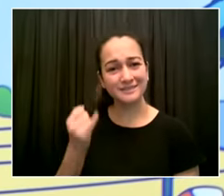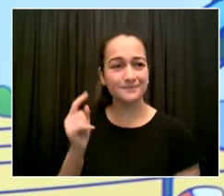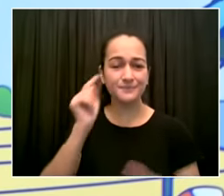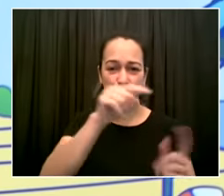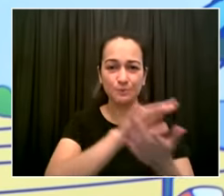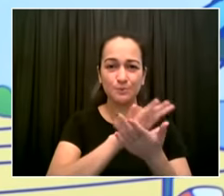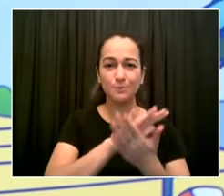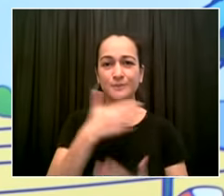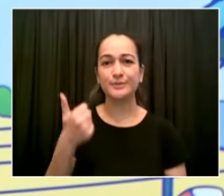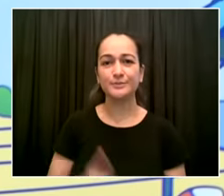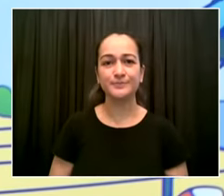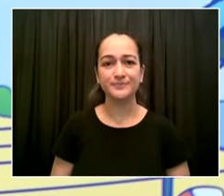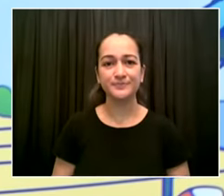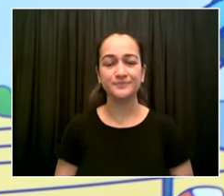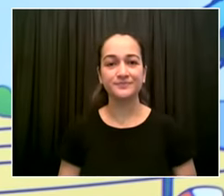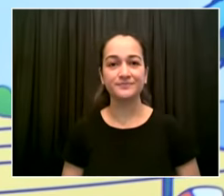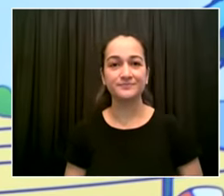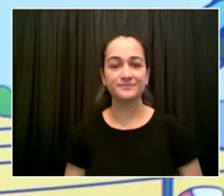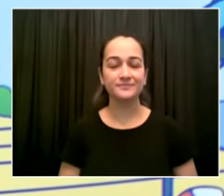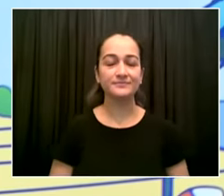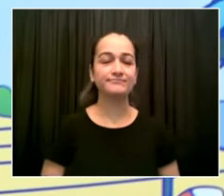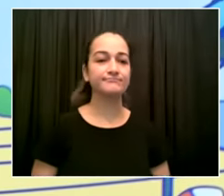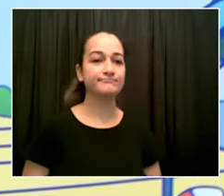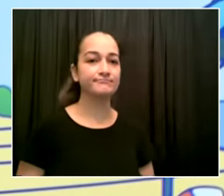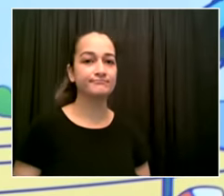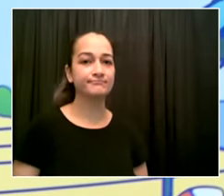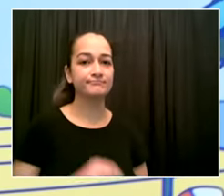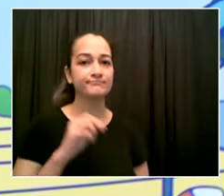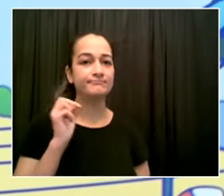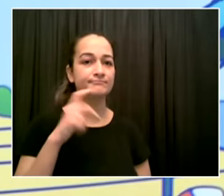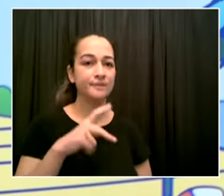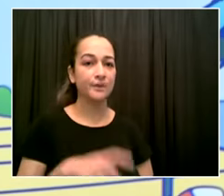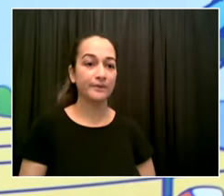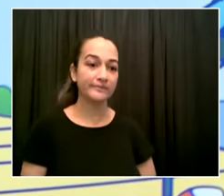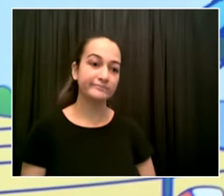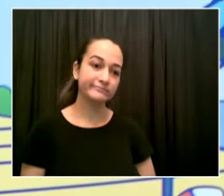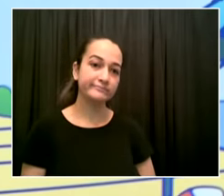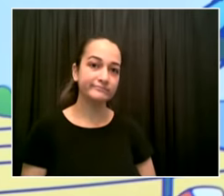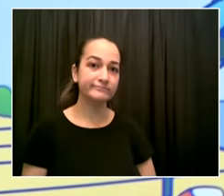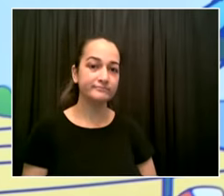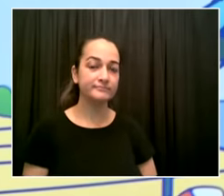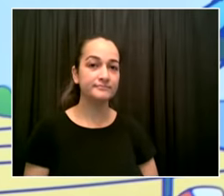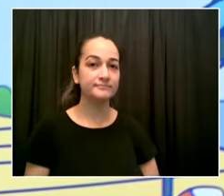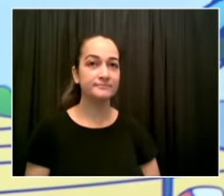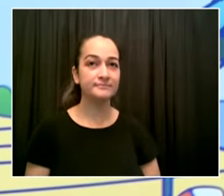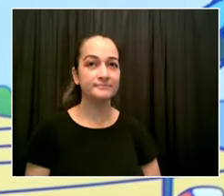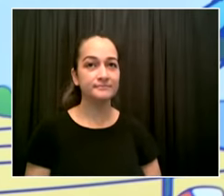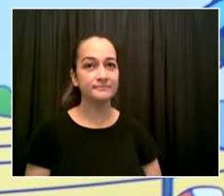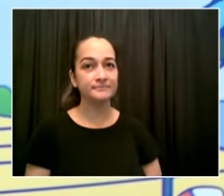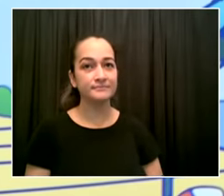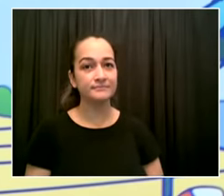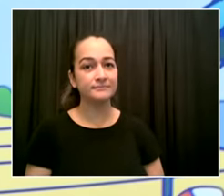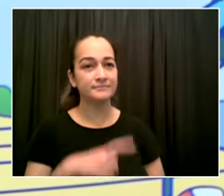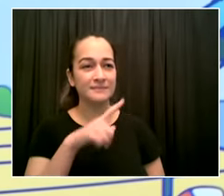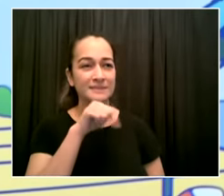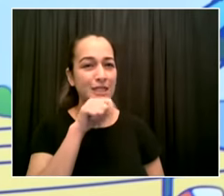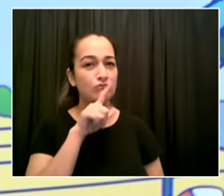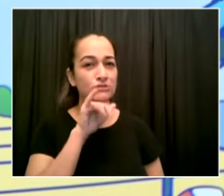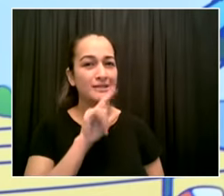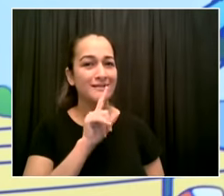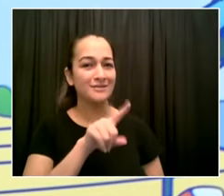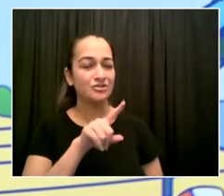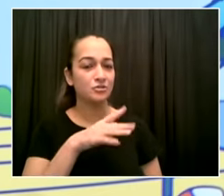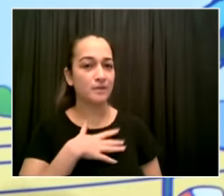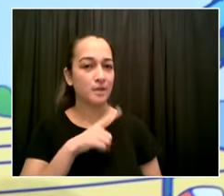okay but it's not really responsive to my question which is are you worried that if you did